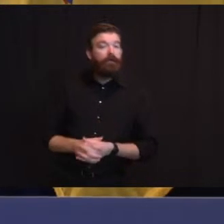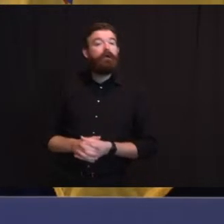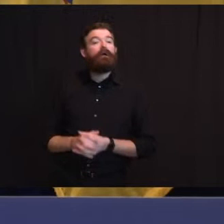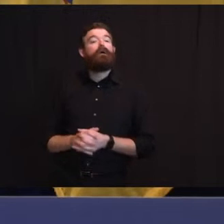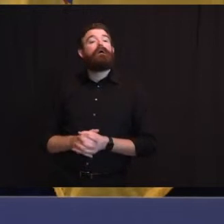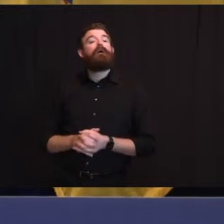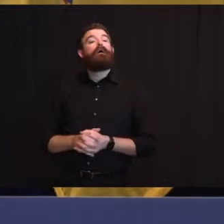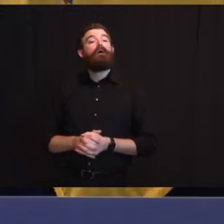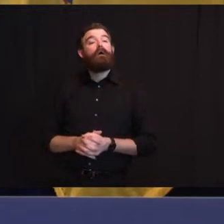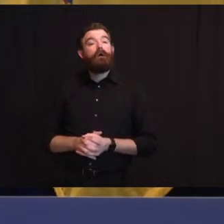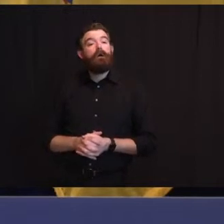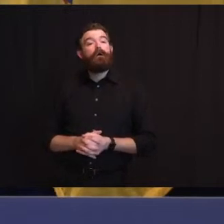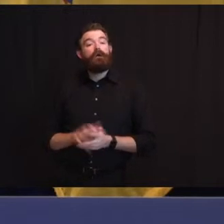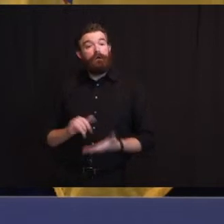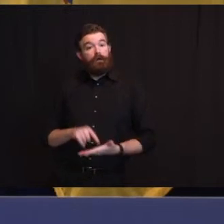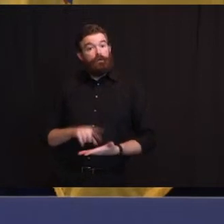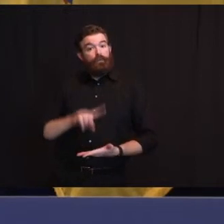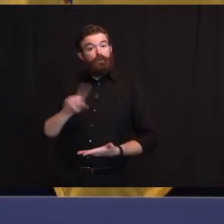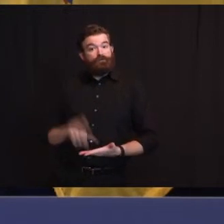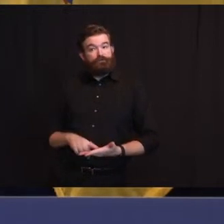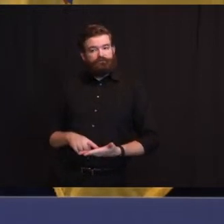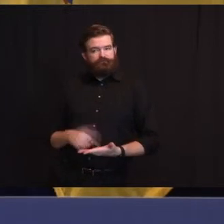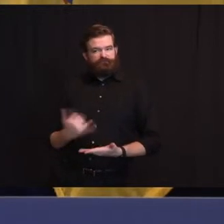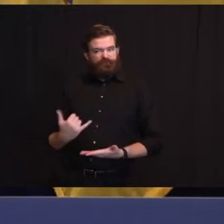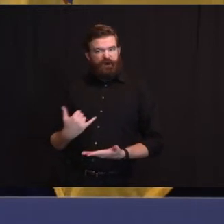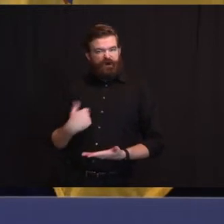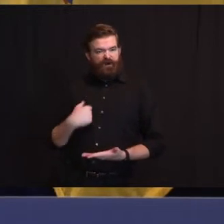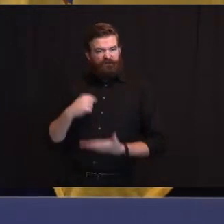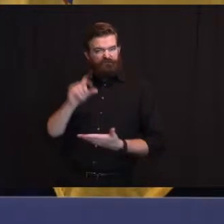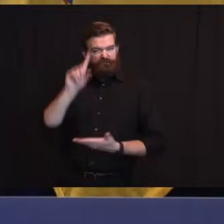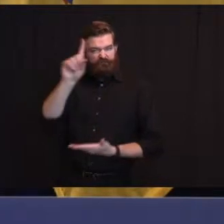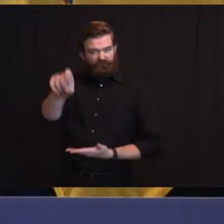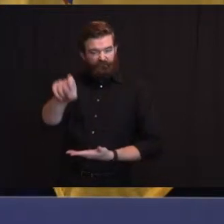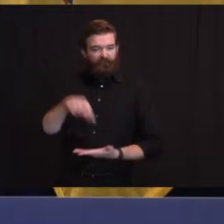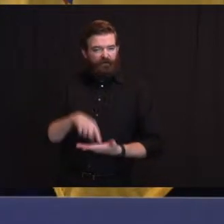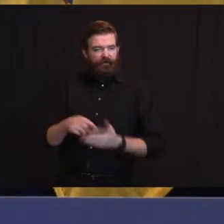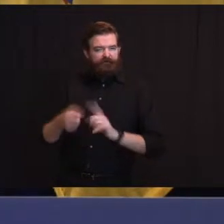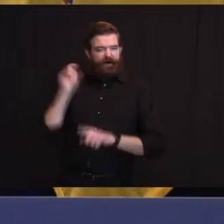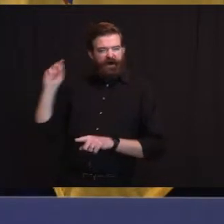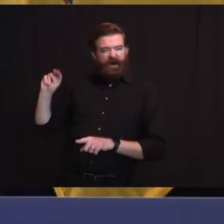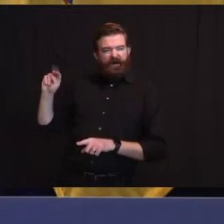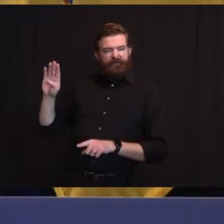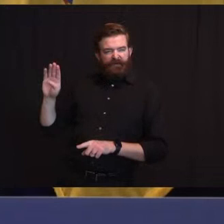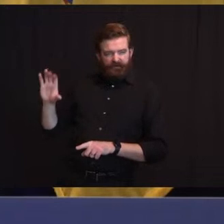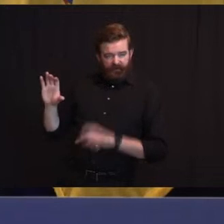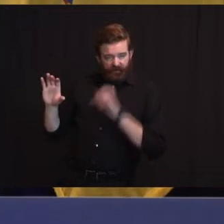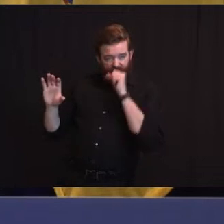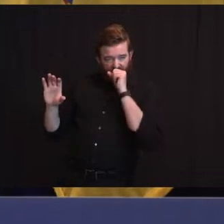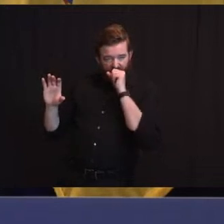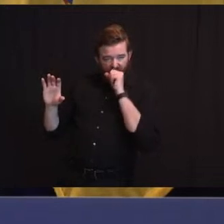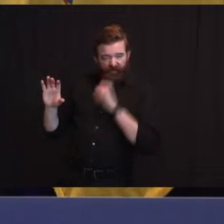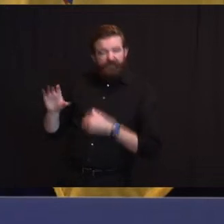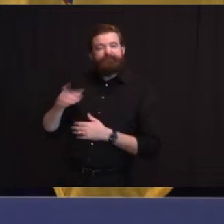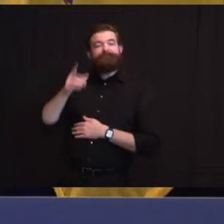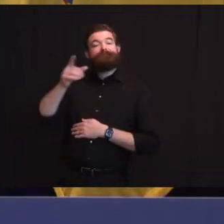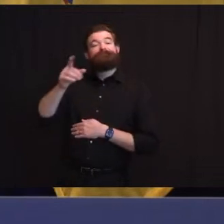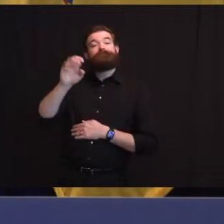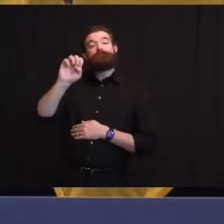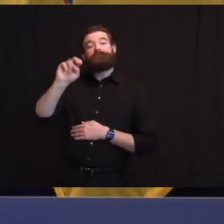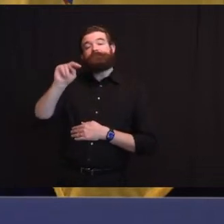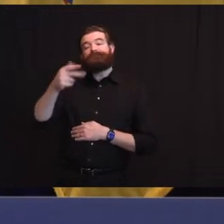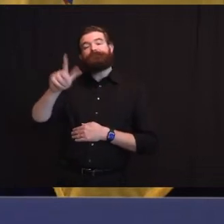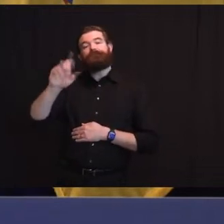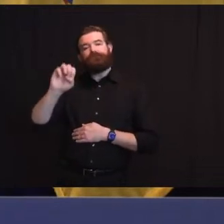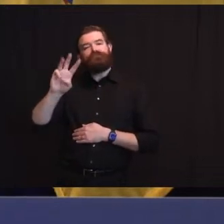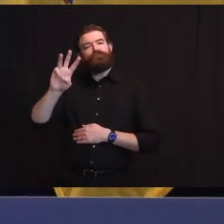there seems to be confusion over what Englewood Health is doing with the COVID vaccine. It's telling trustees that they are hands